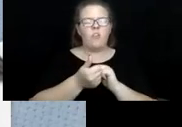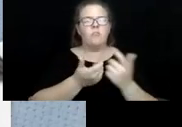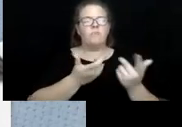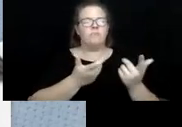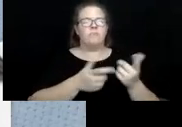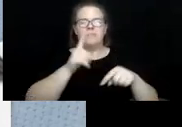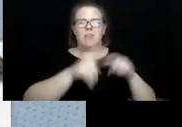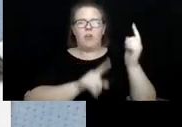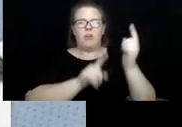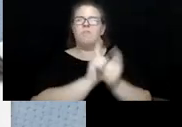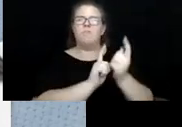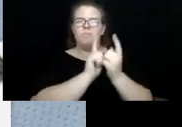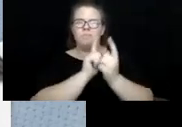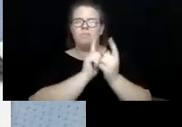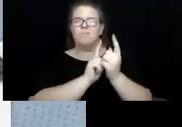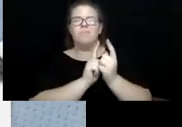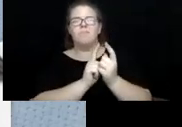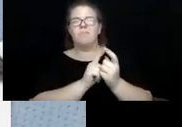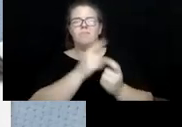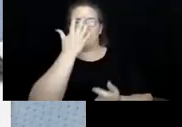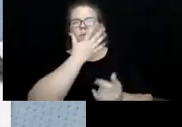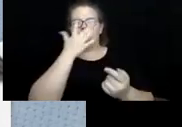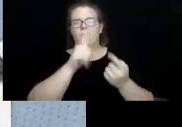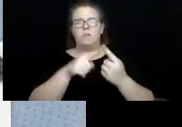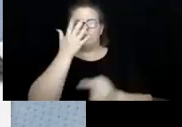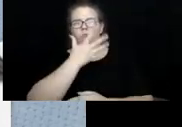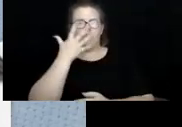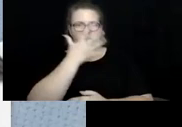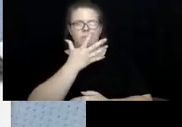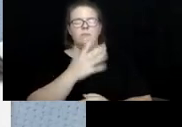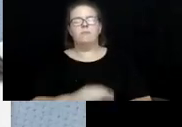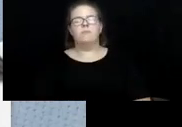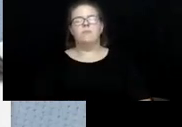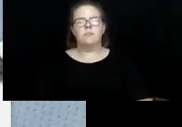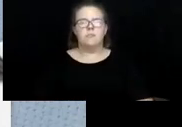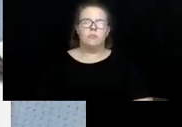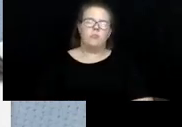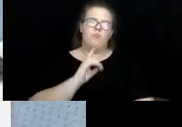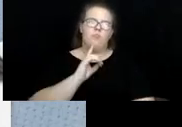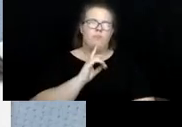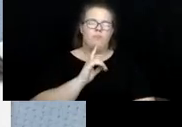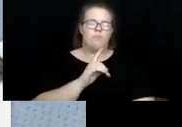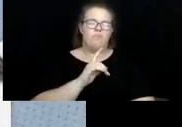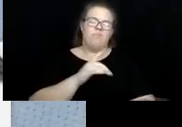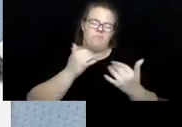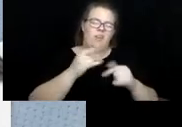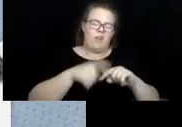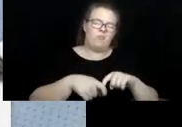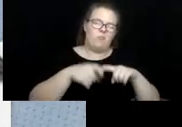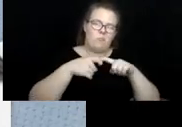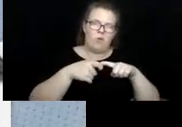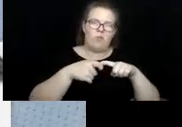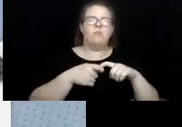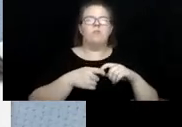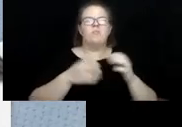with our, um, with our seniors or Medicare beneficiaries of any age are on pause and everything is